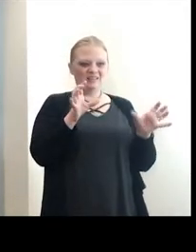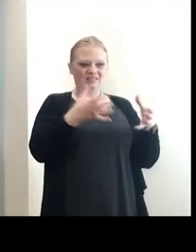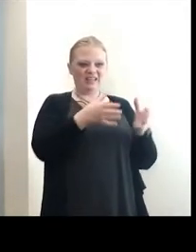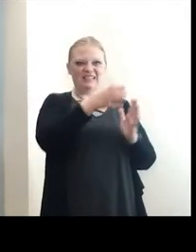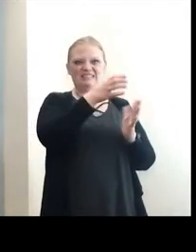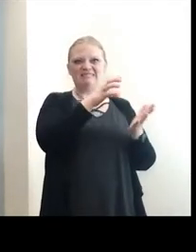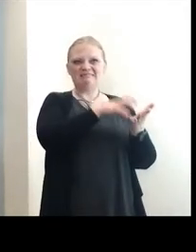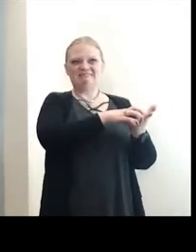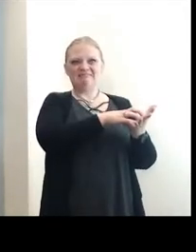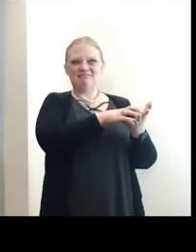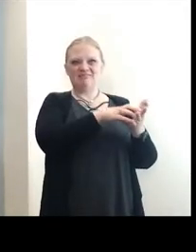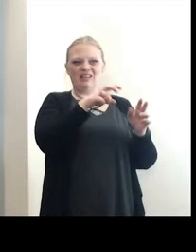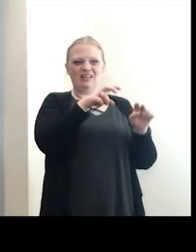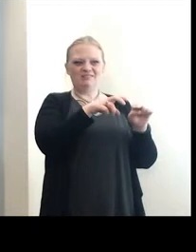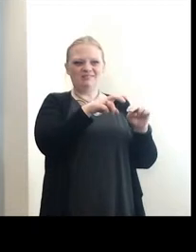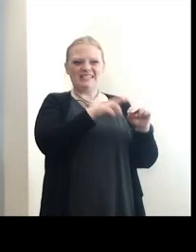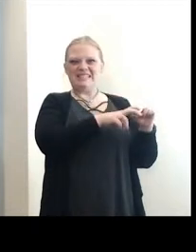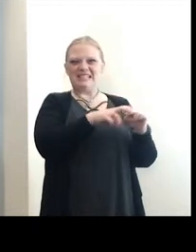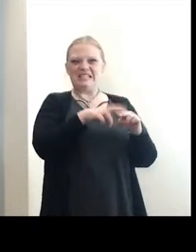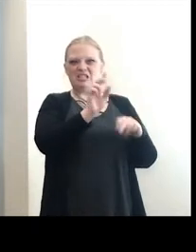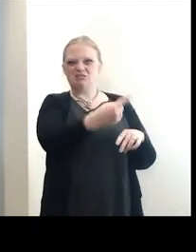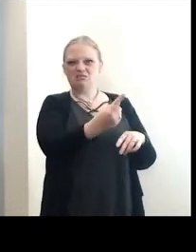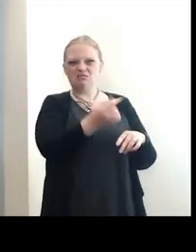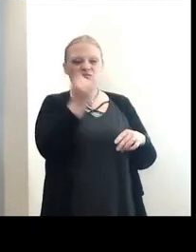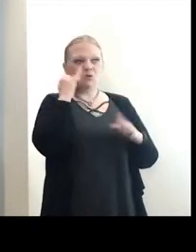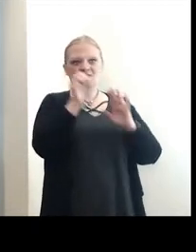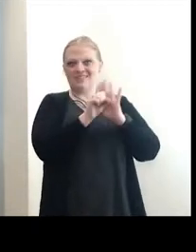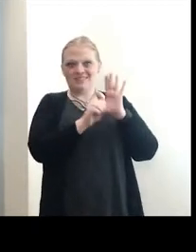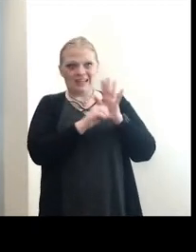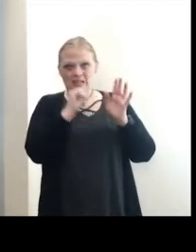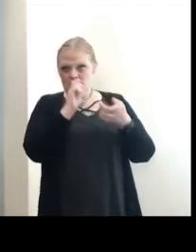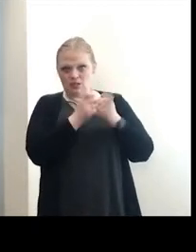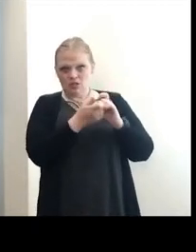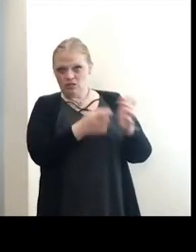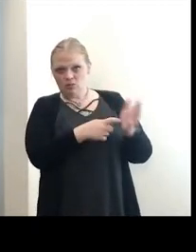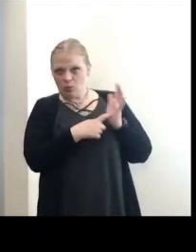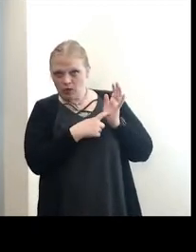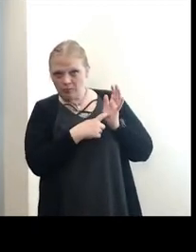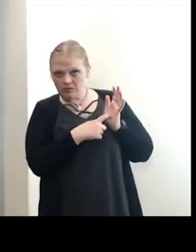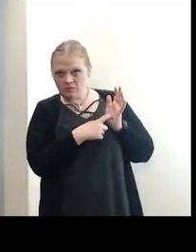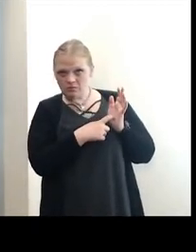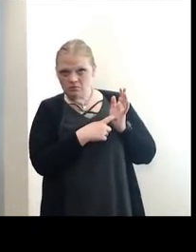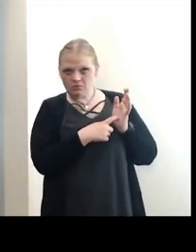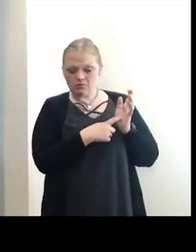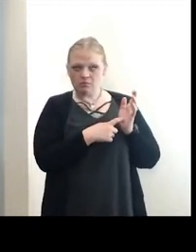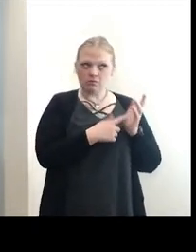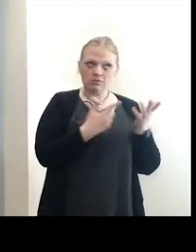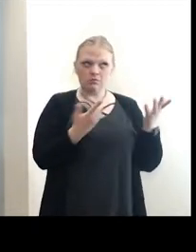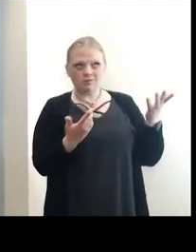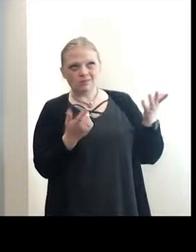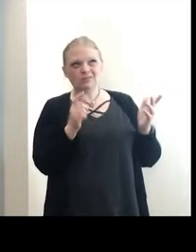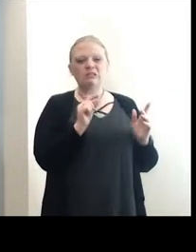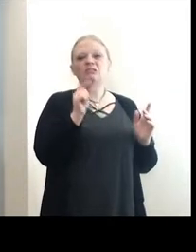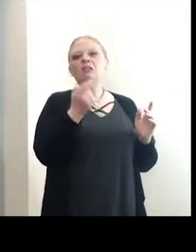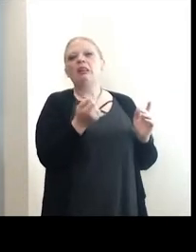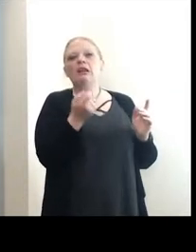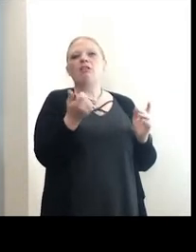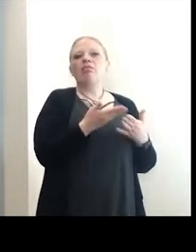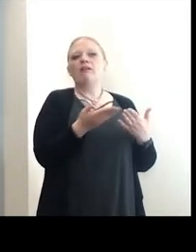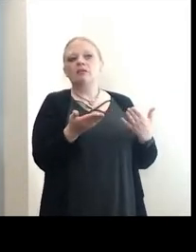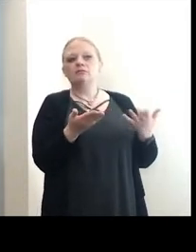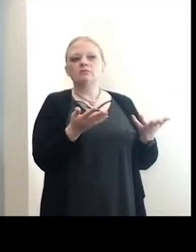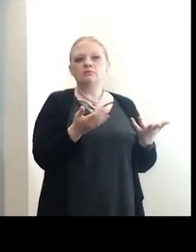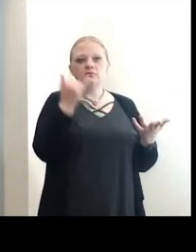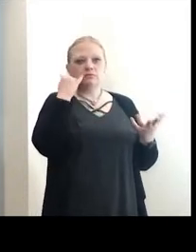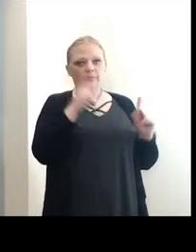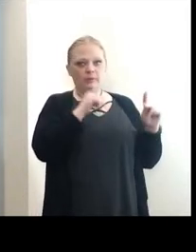if the state has not changed the capacity requirements, there's a little things that can be done if people are not going to